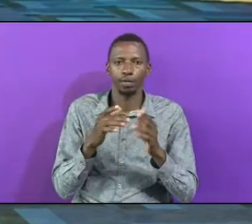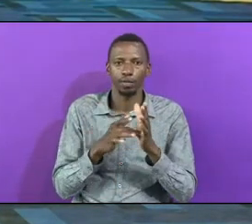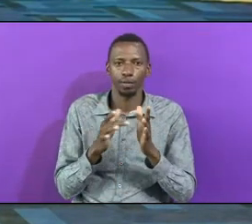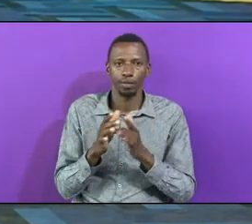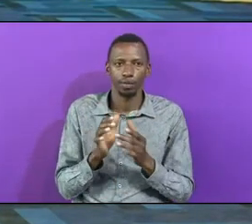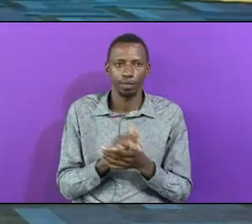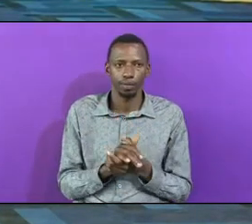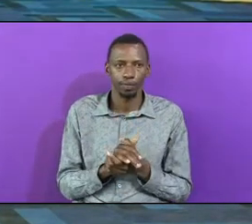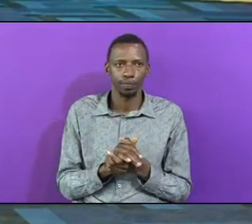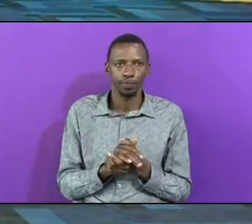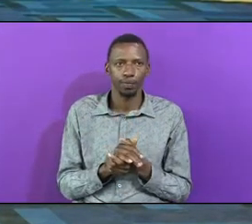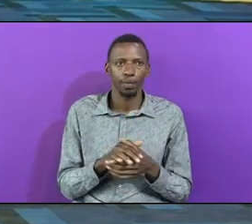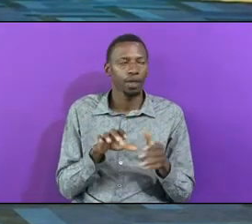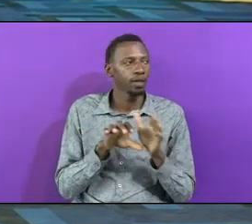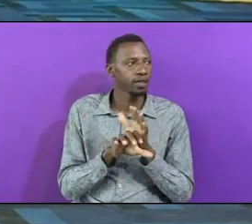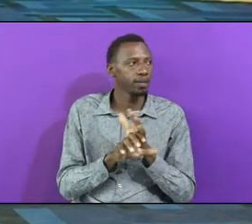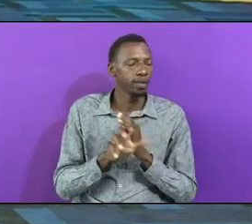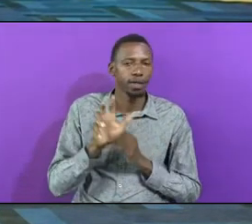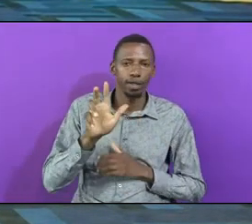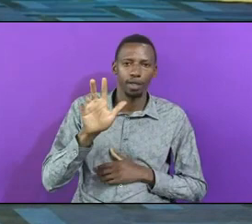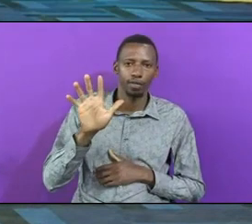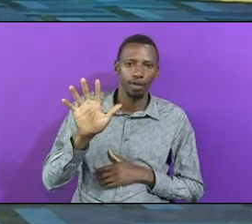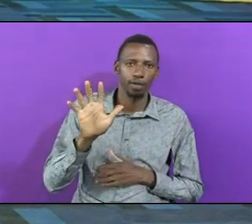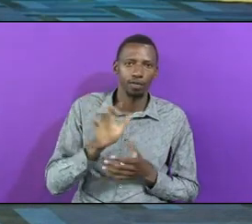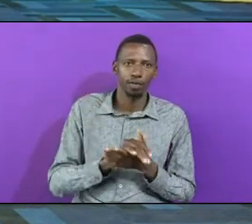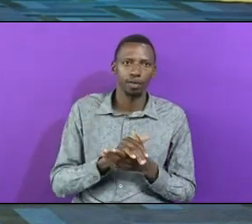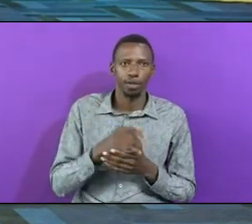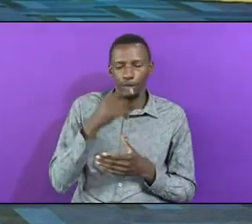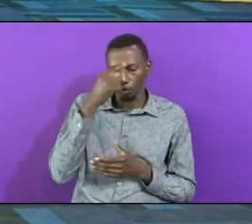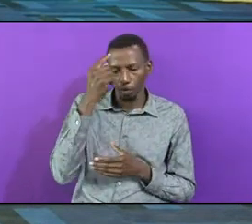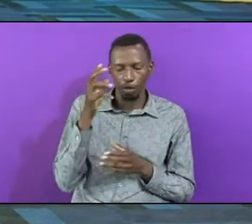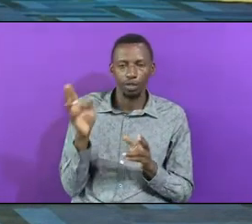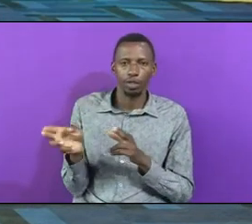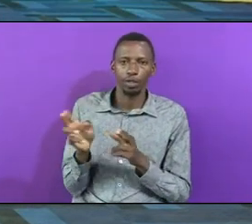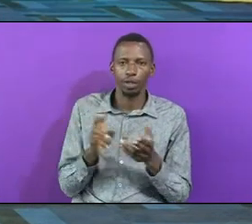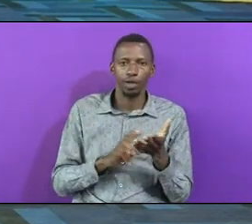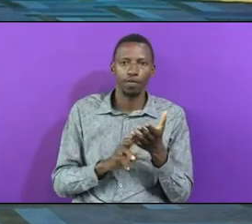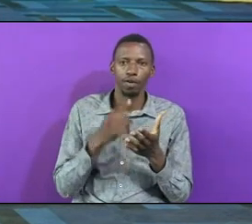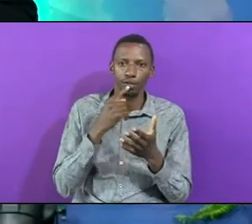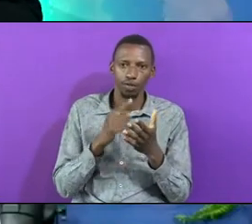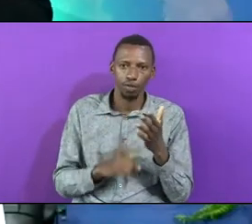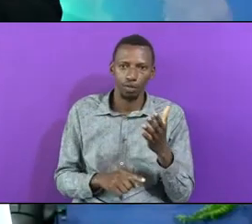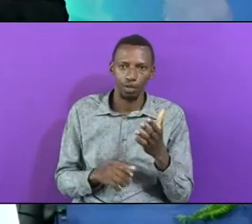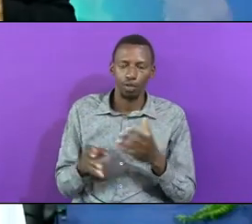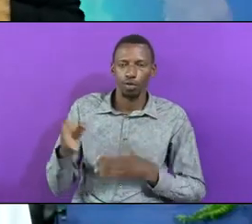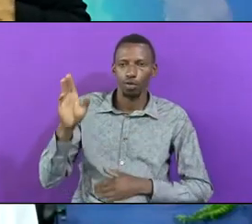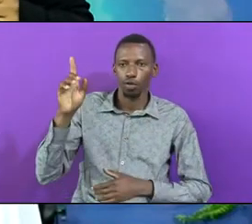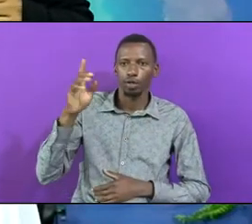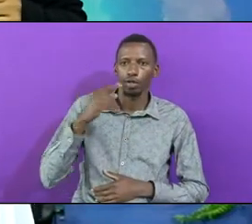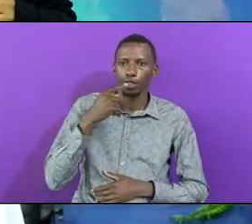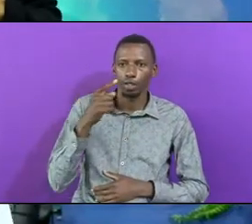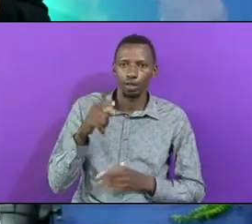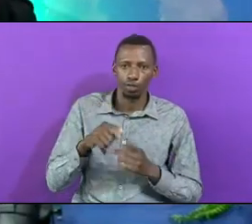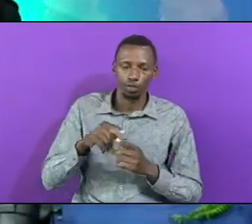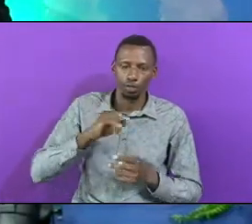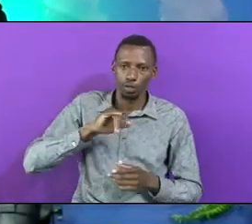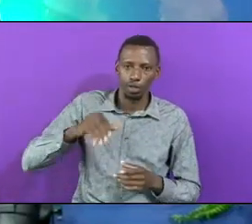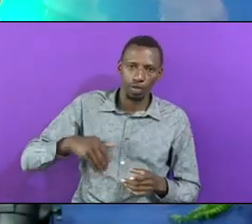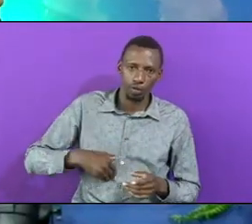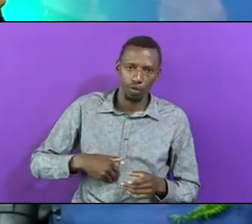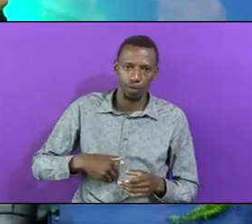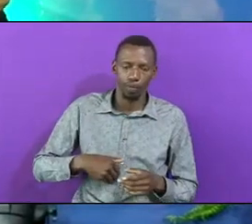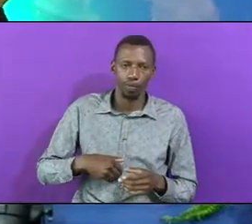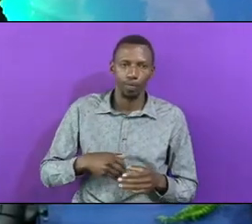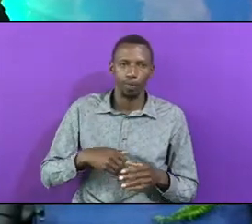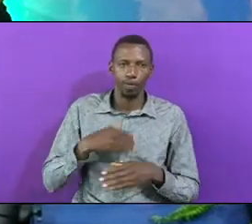Chapter 35 Because He Has Been Marry Normal Verse One Says Then God Say To Jacobo That That is